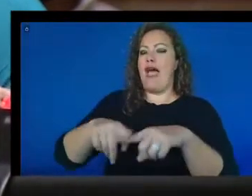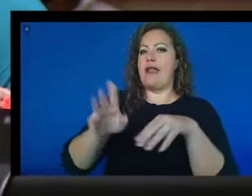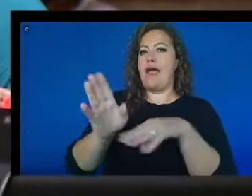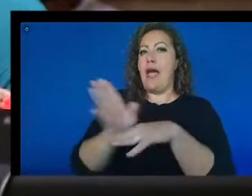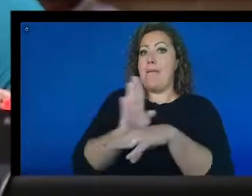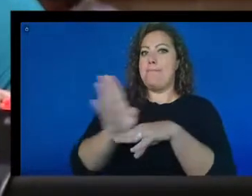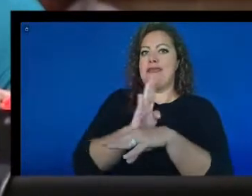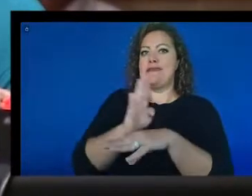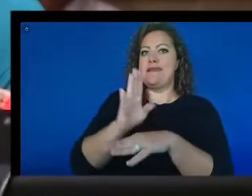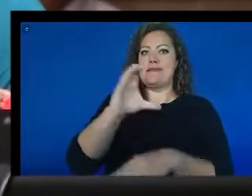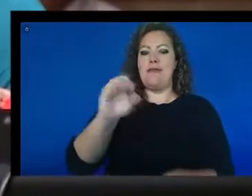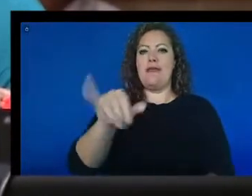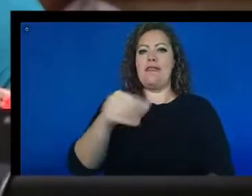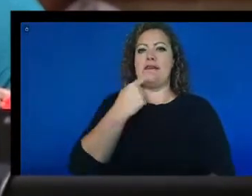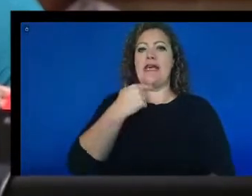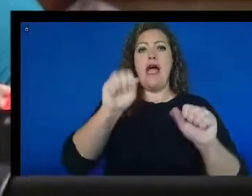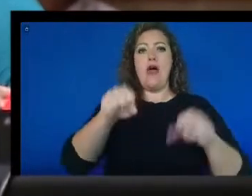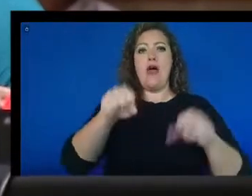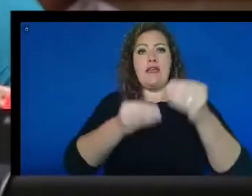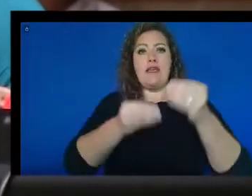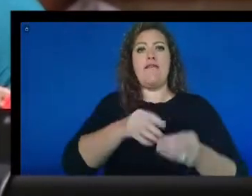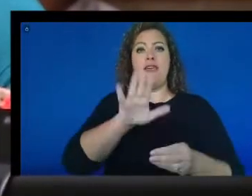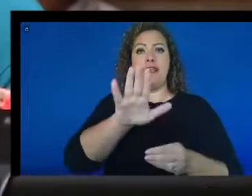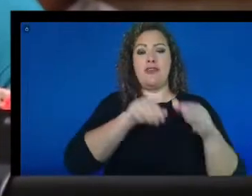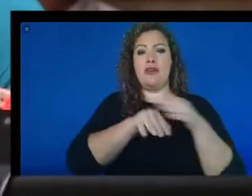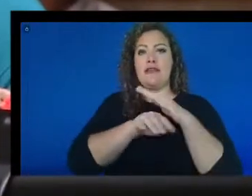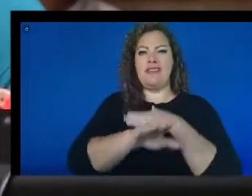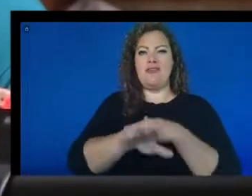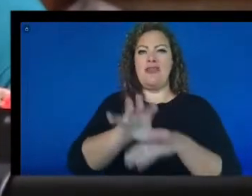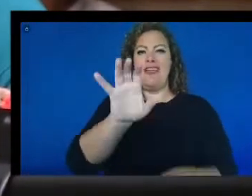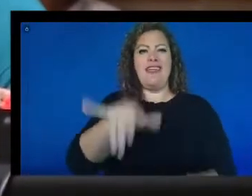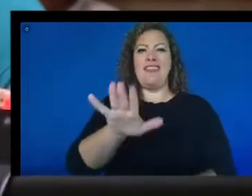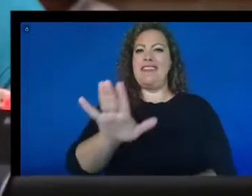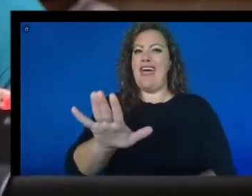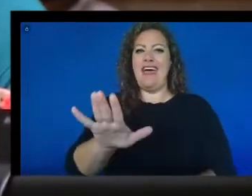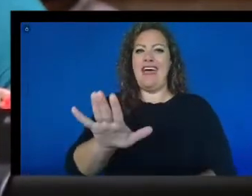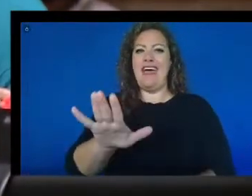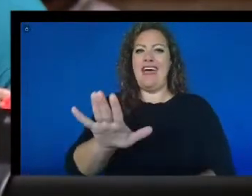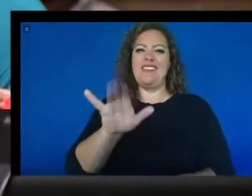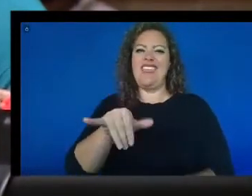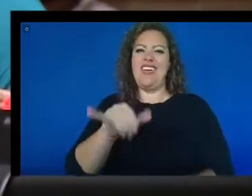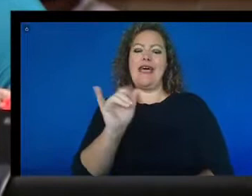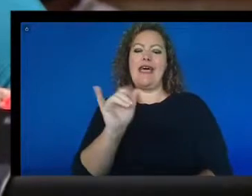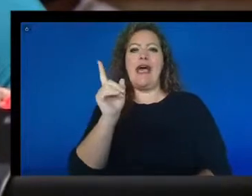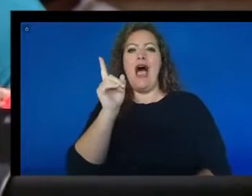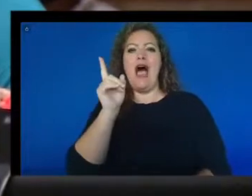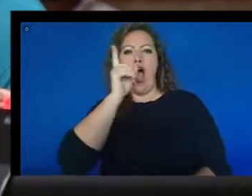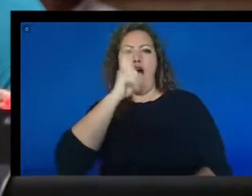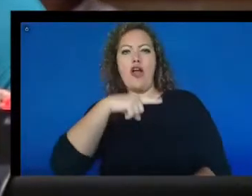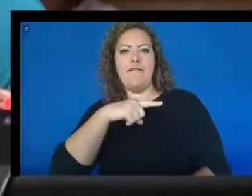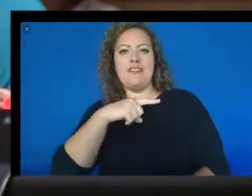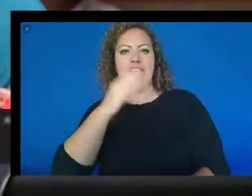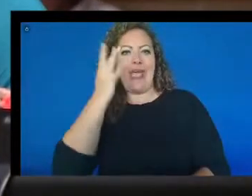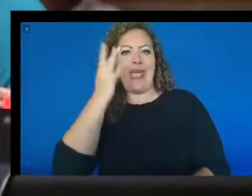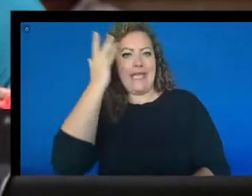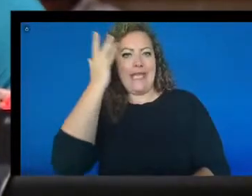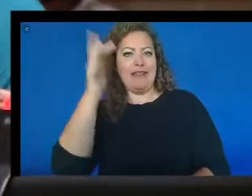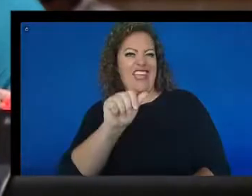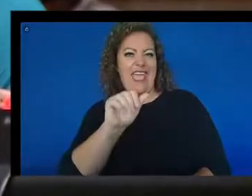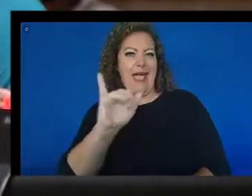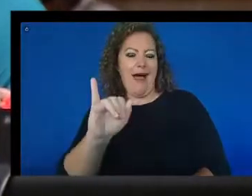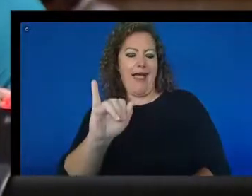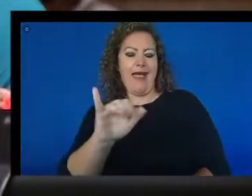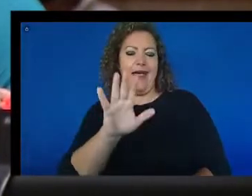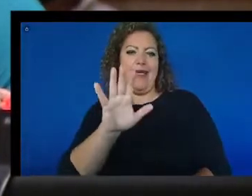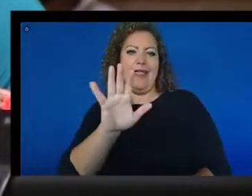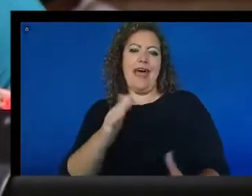accessibility. Those overlays that they provide for, it is artificial intelligence that unfortunately, as much as